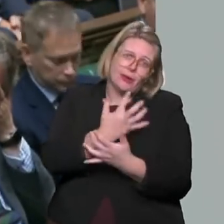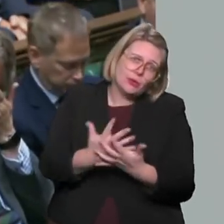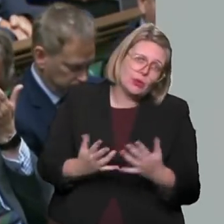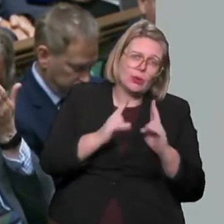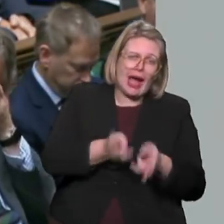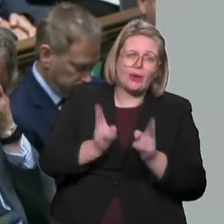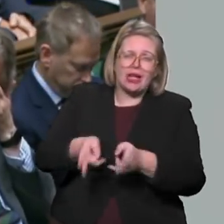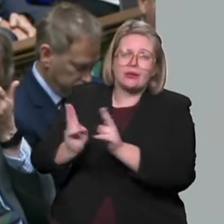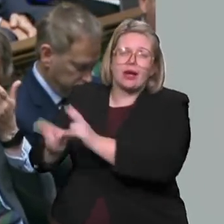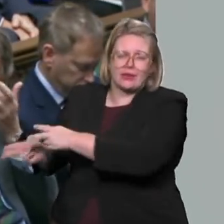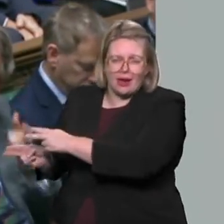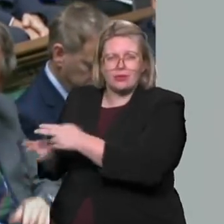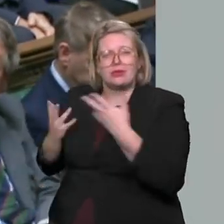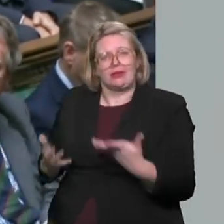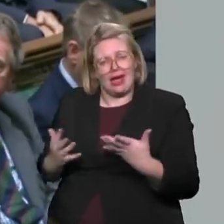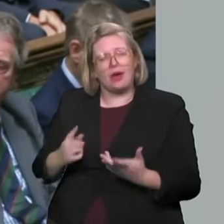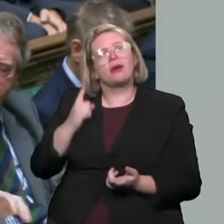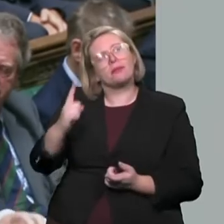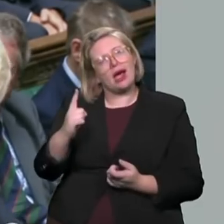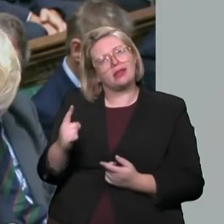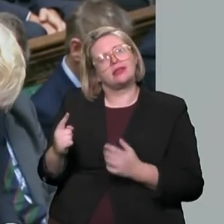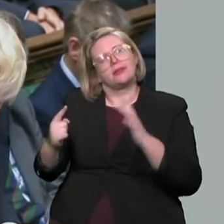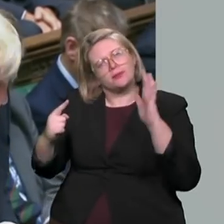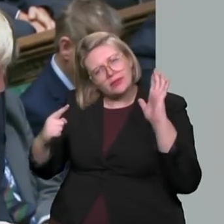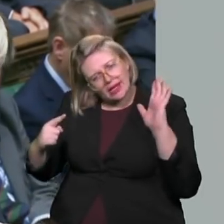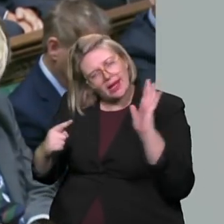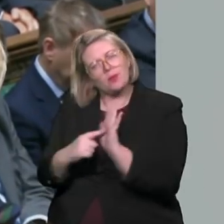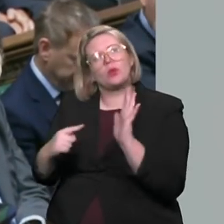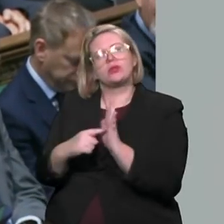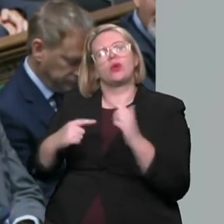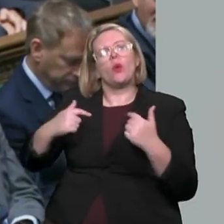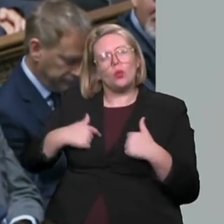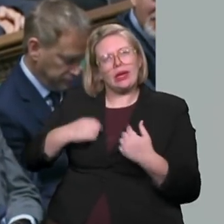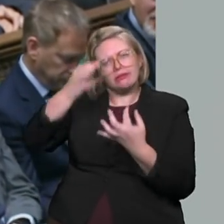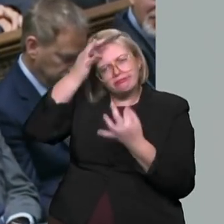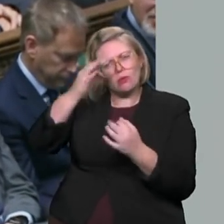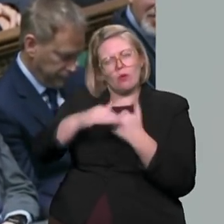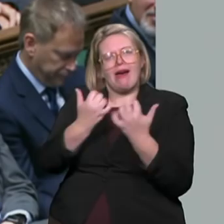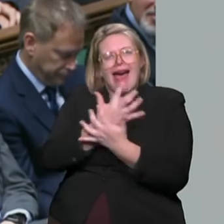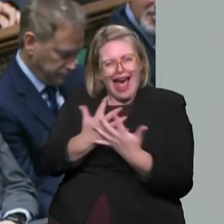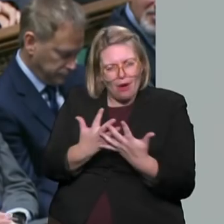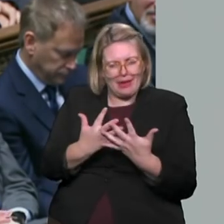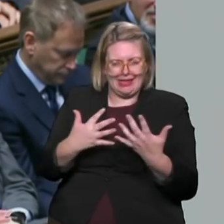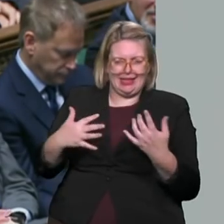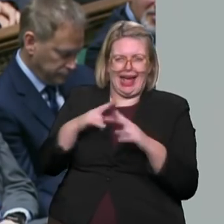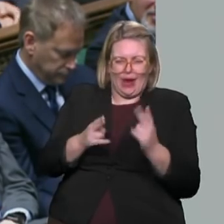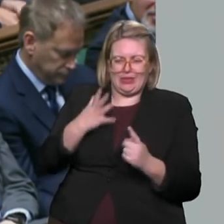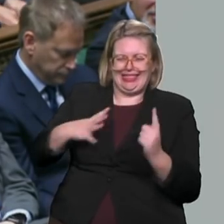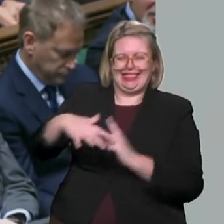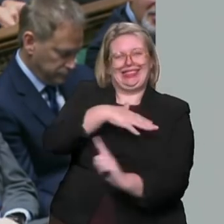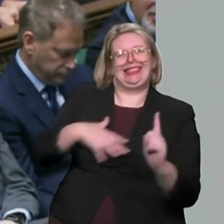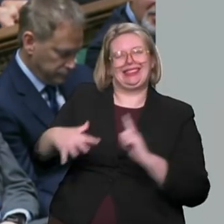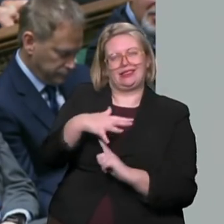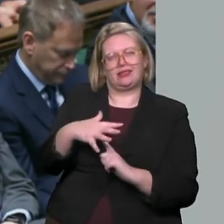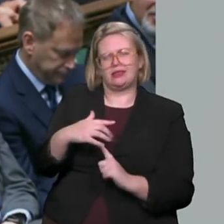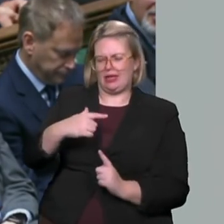owe it to our far kinder, gentler politics to be accurate about what is going on in our constituencies, and this Government does not